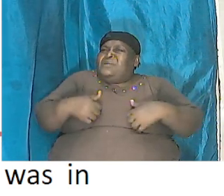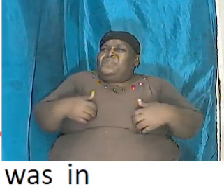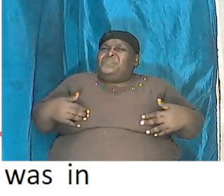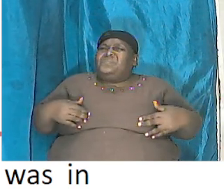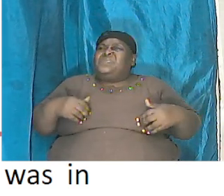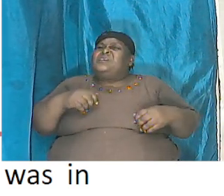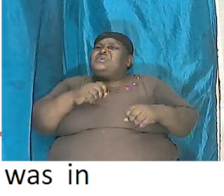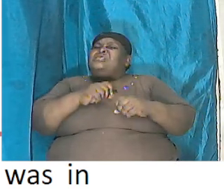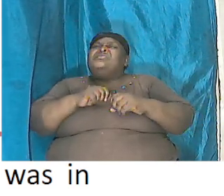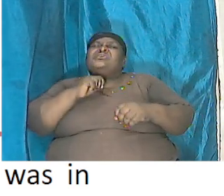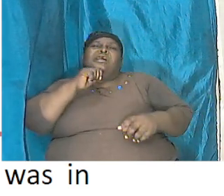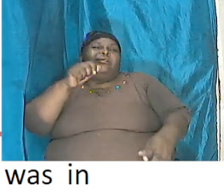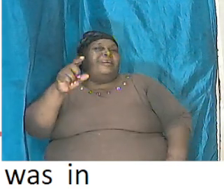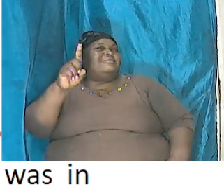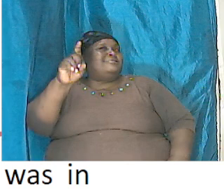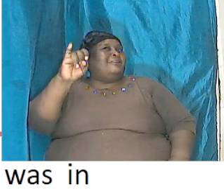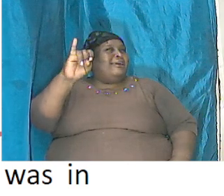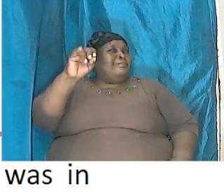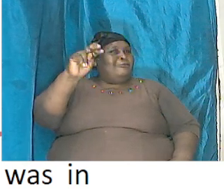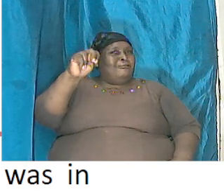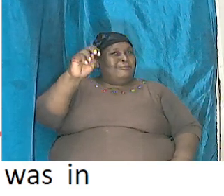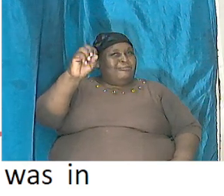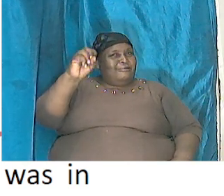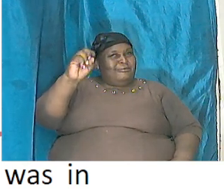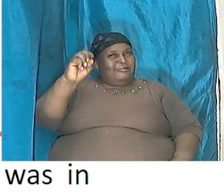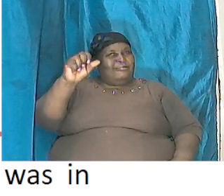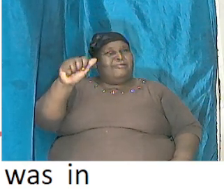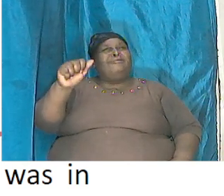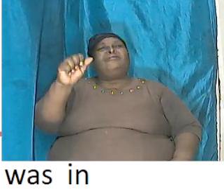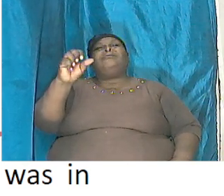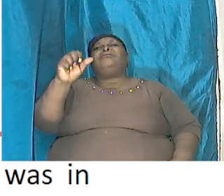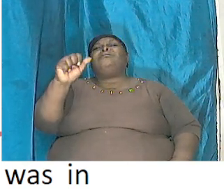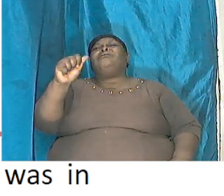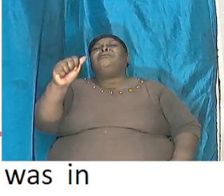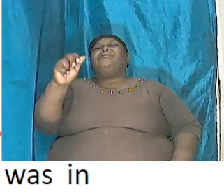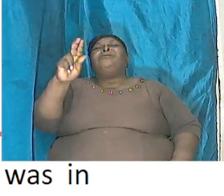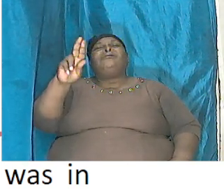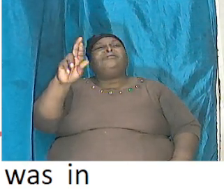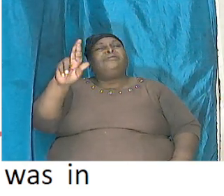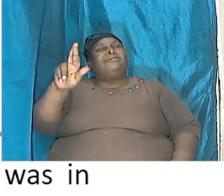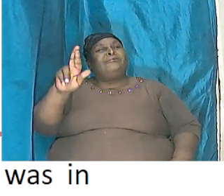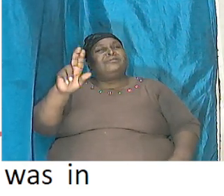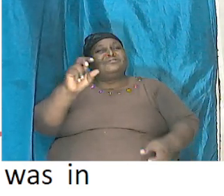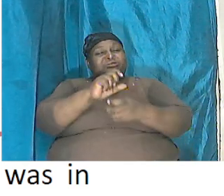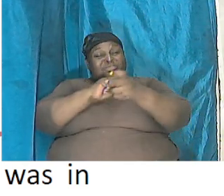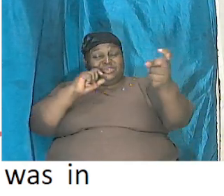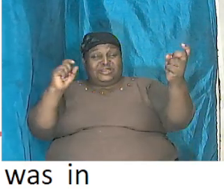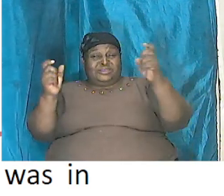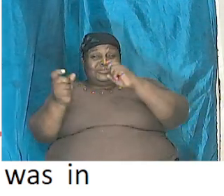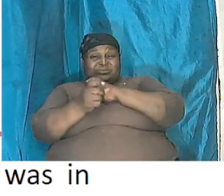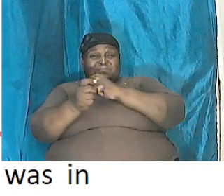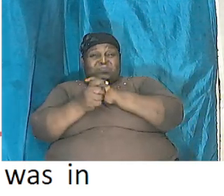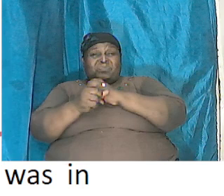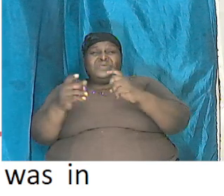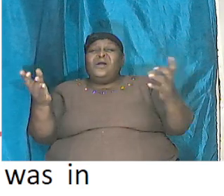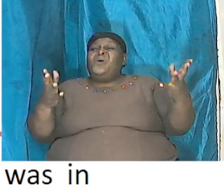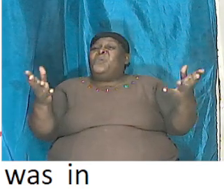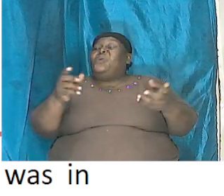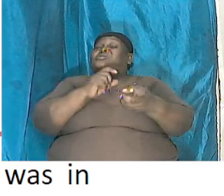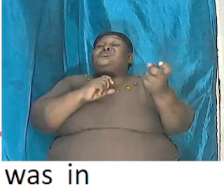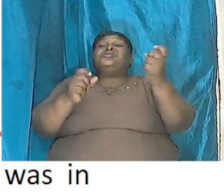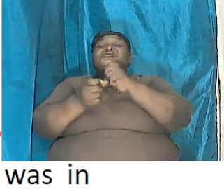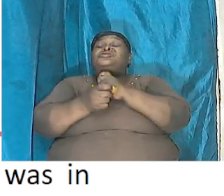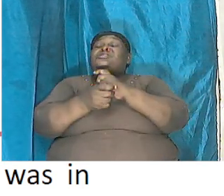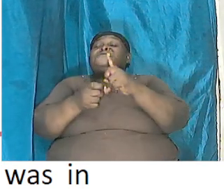it wouldn't have been dinosaur because in 1611 when it was being translated whatever it was translated